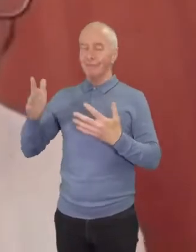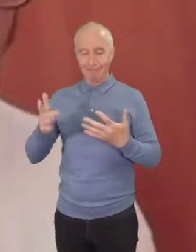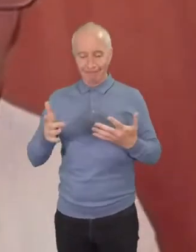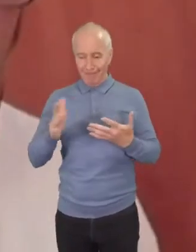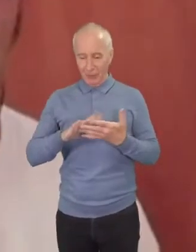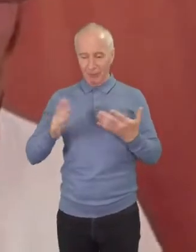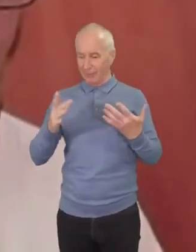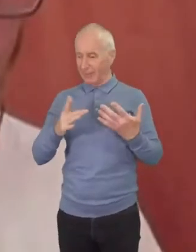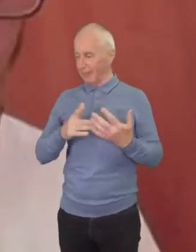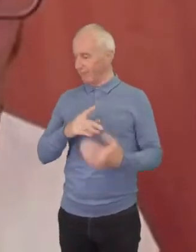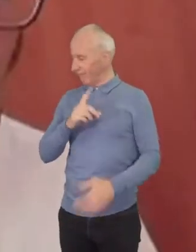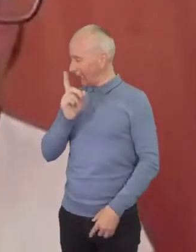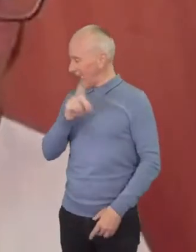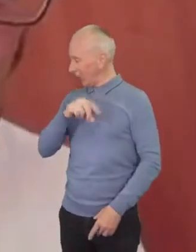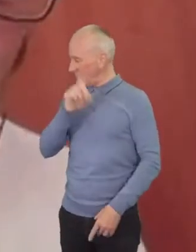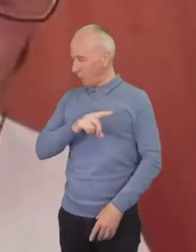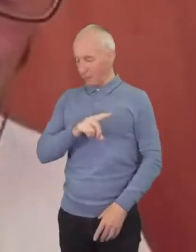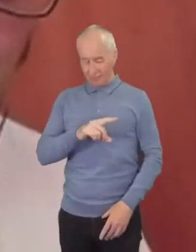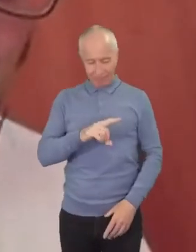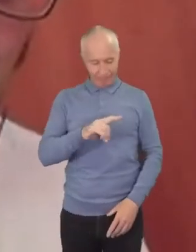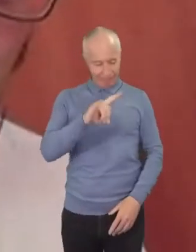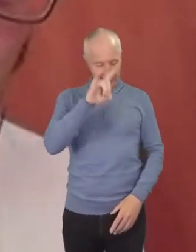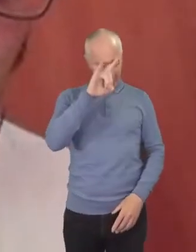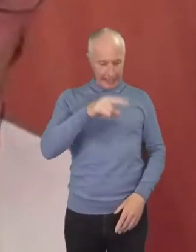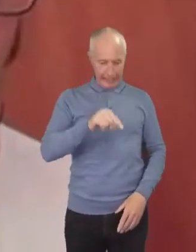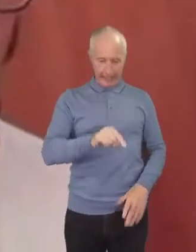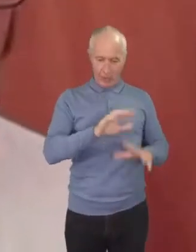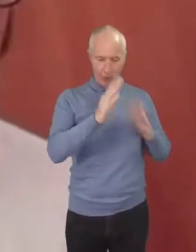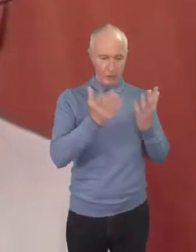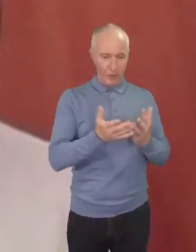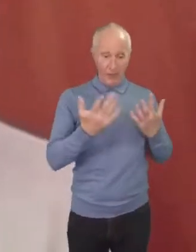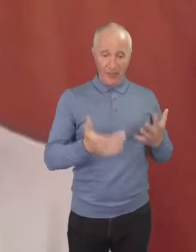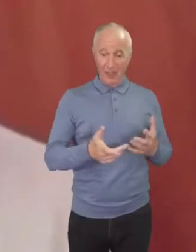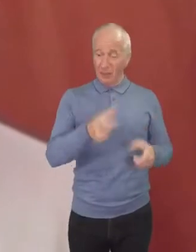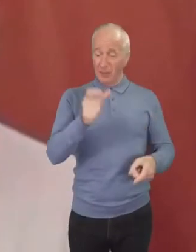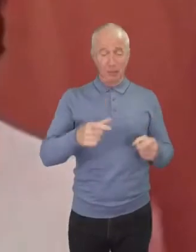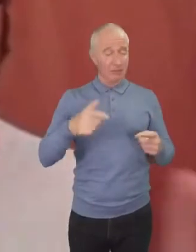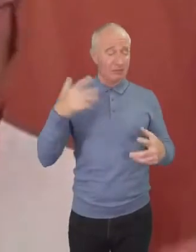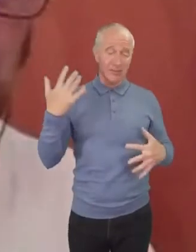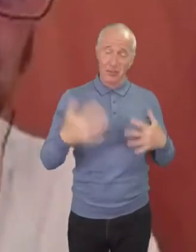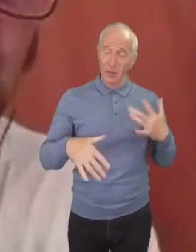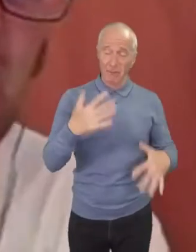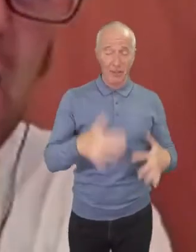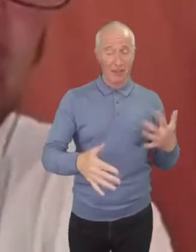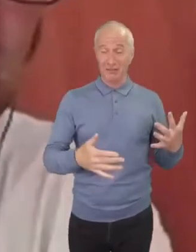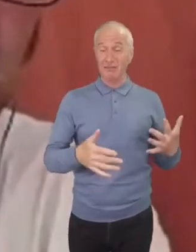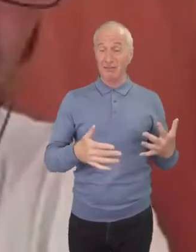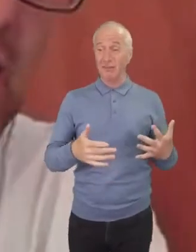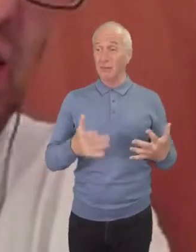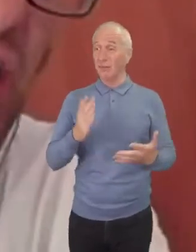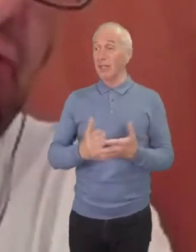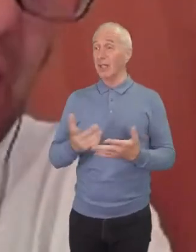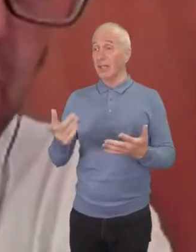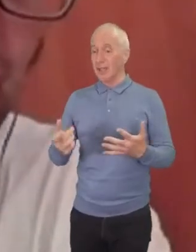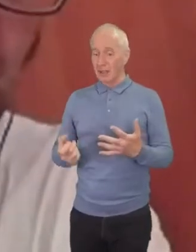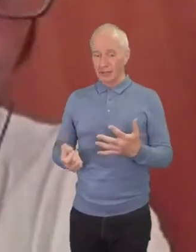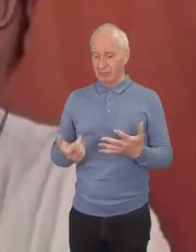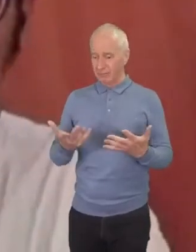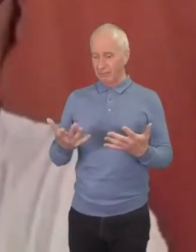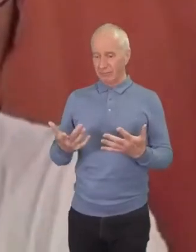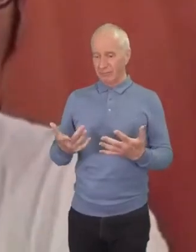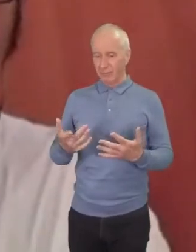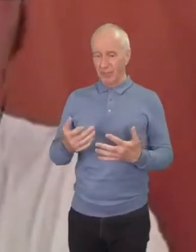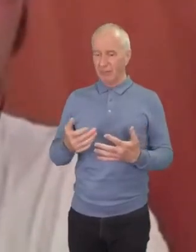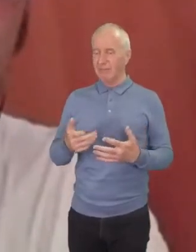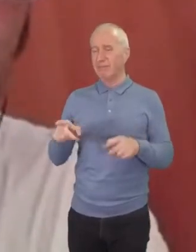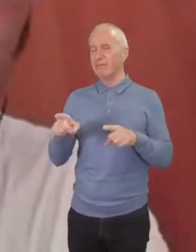ignoring the hell on earth that many people are very experiencing and and and on on many issues that i encounter like gun violence for